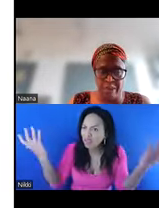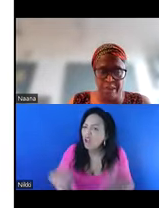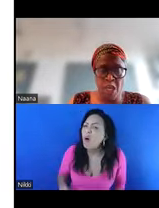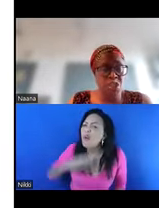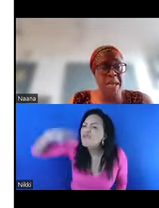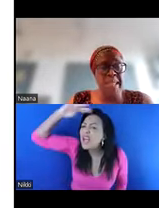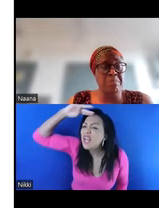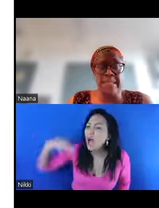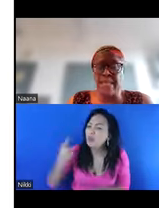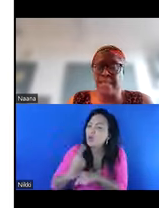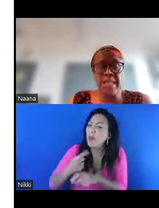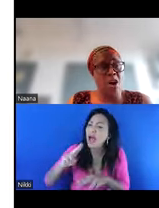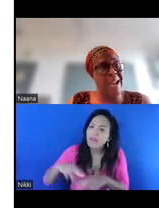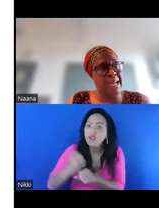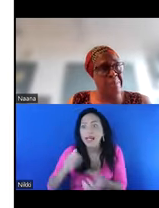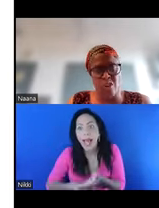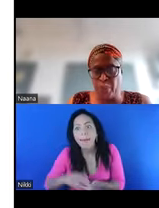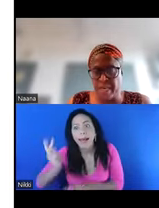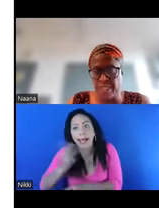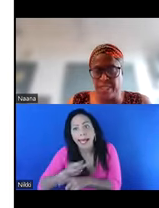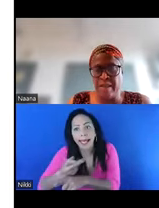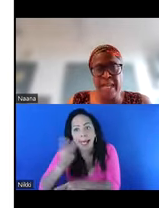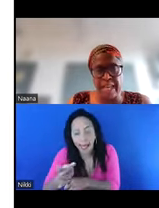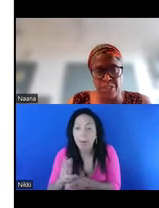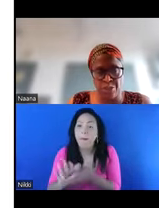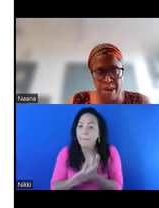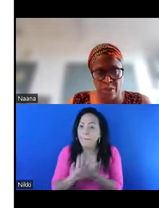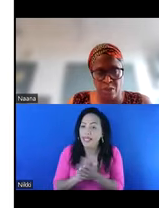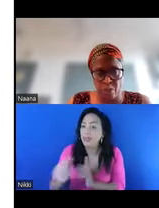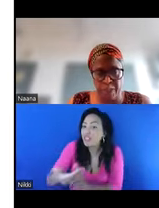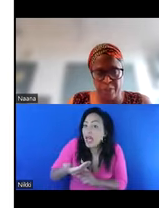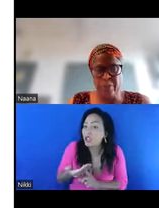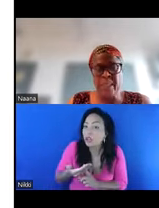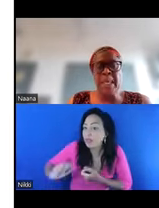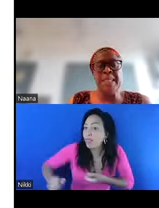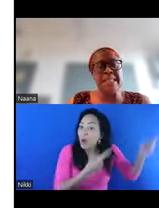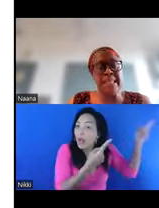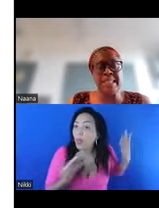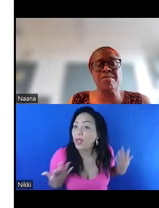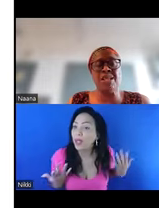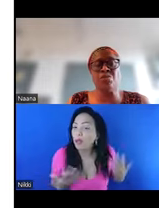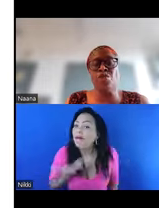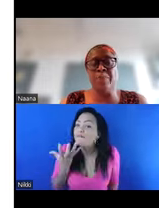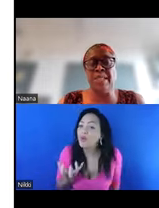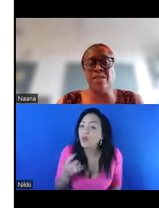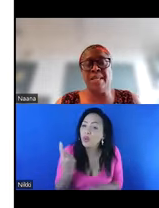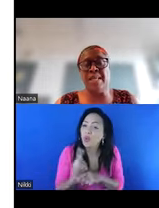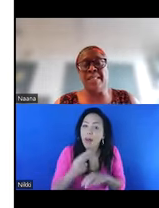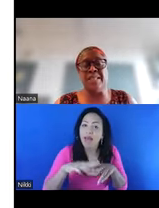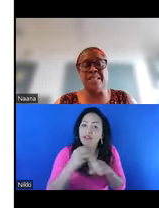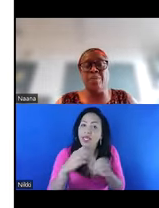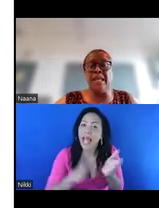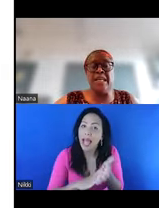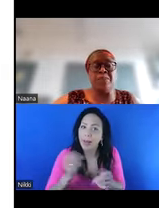about FGM. So it then means that the whole element of protection gets thrown out of the window. The existing grassroots community